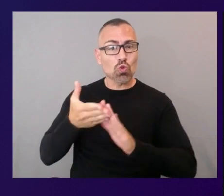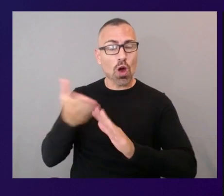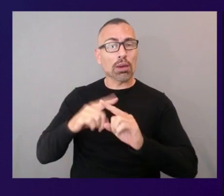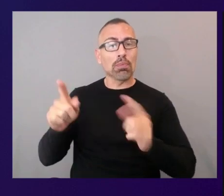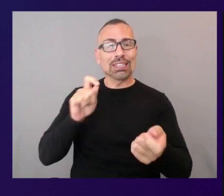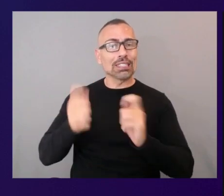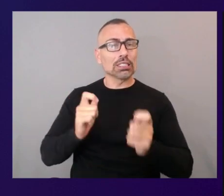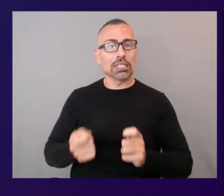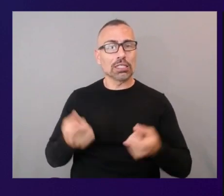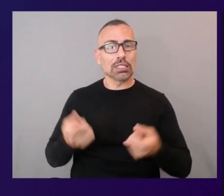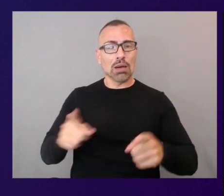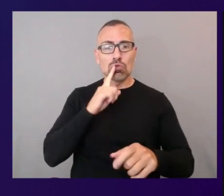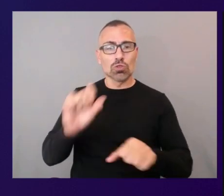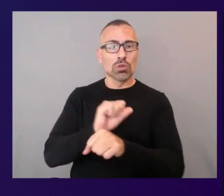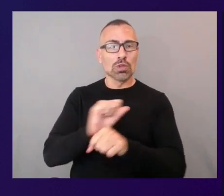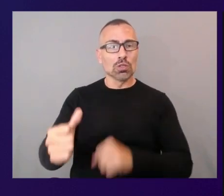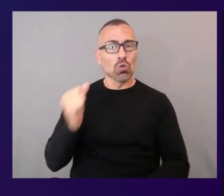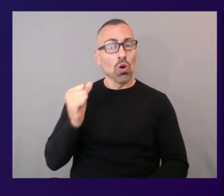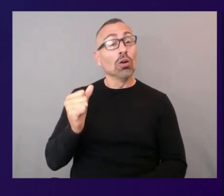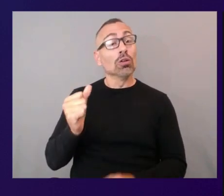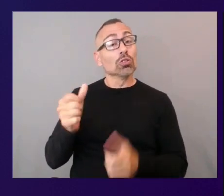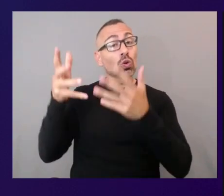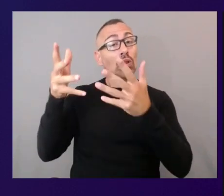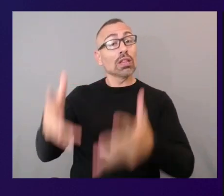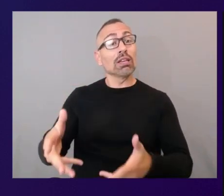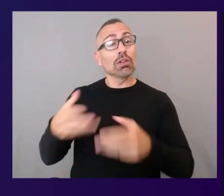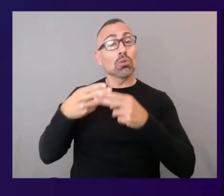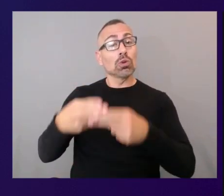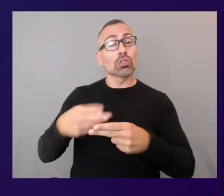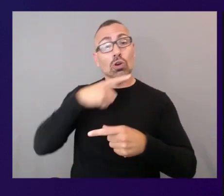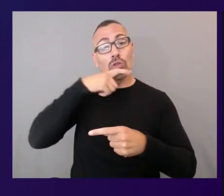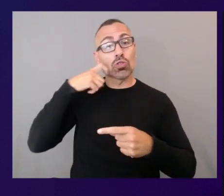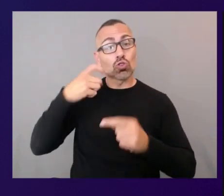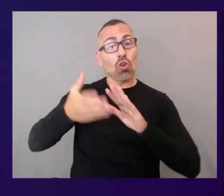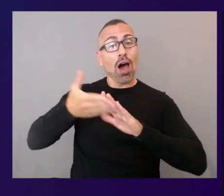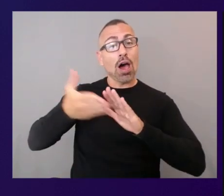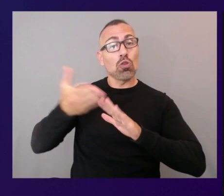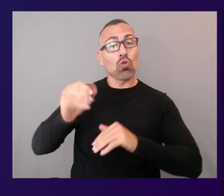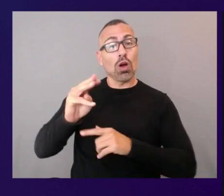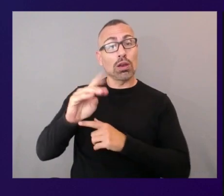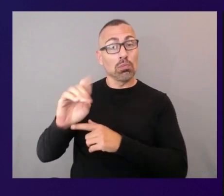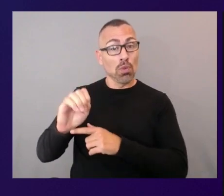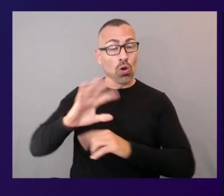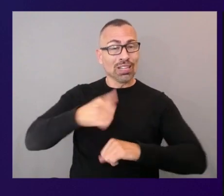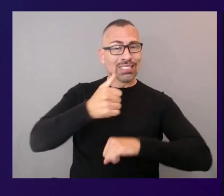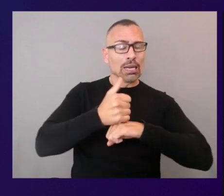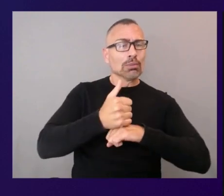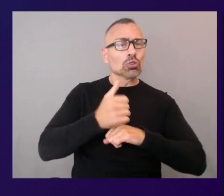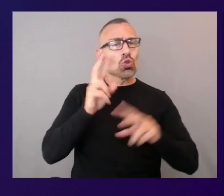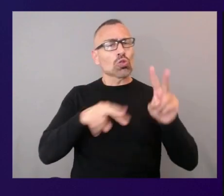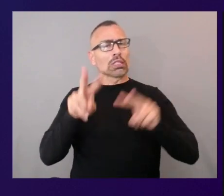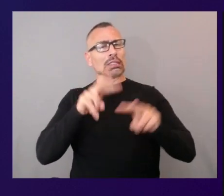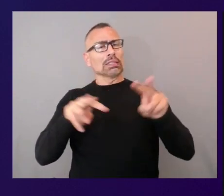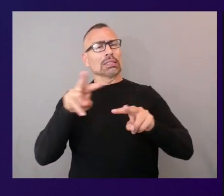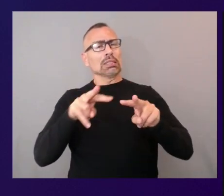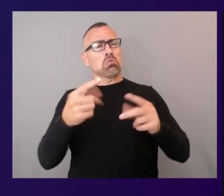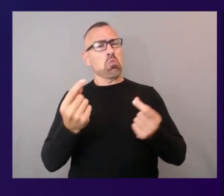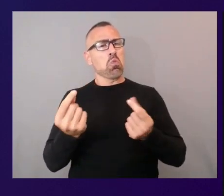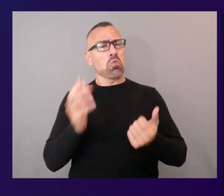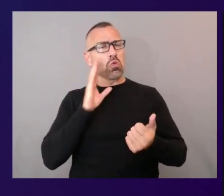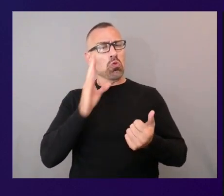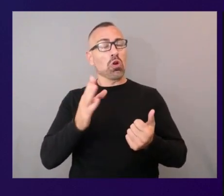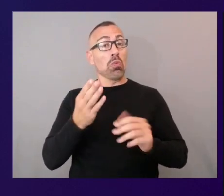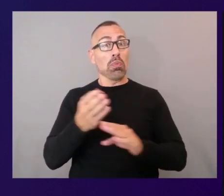run mode get it set up and maybe look at what it's going to do for the first couple months before flipping that to a no i want to actually